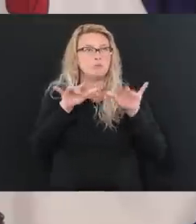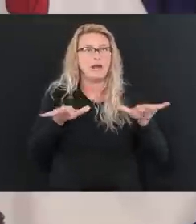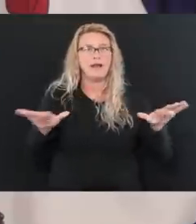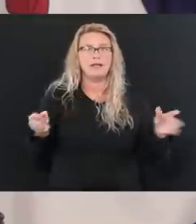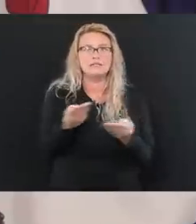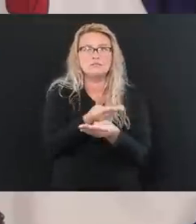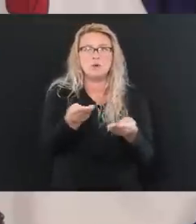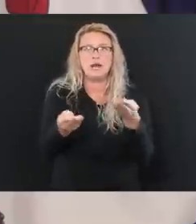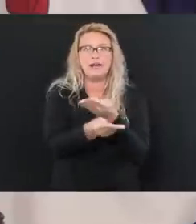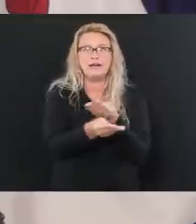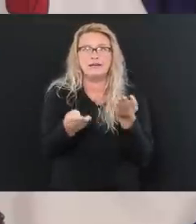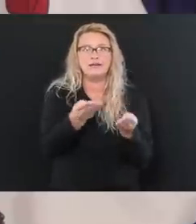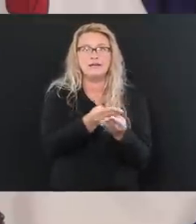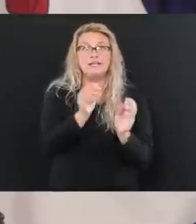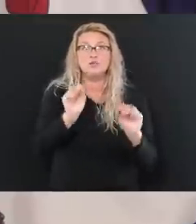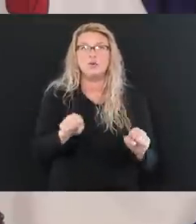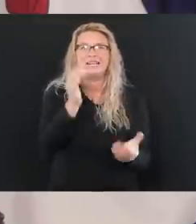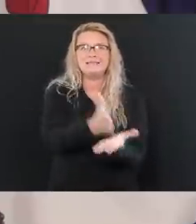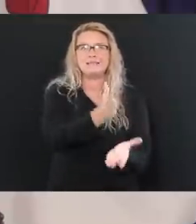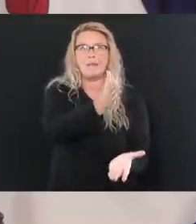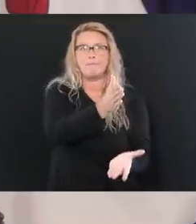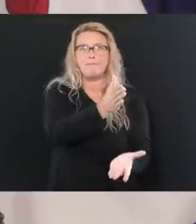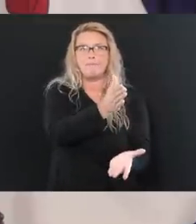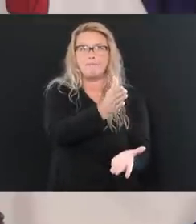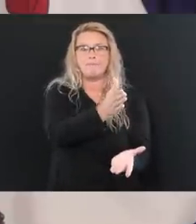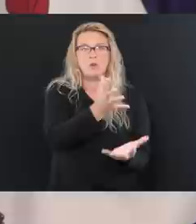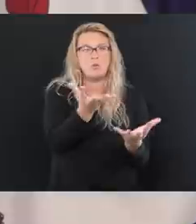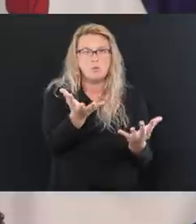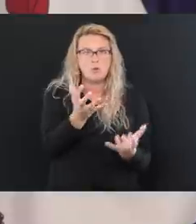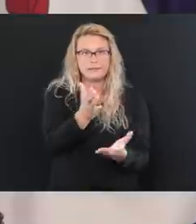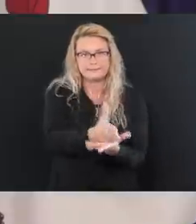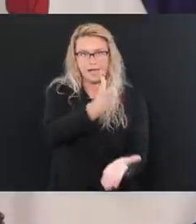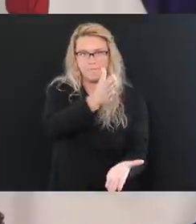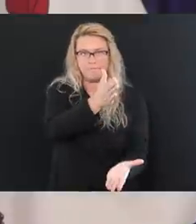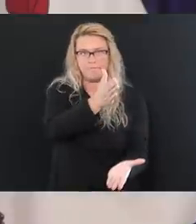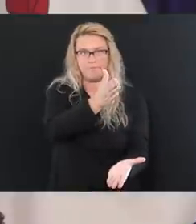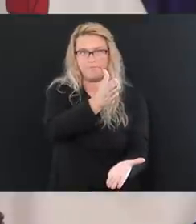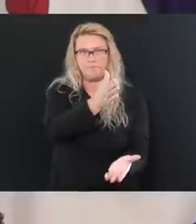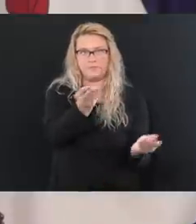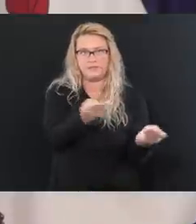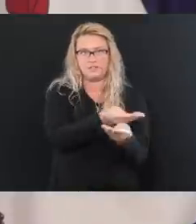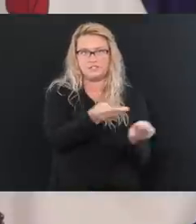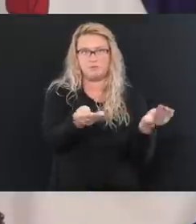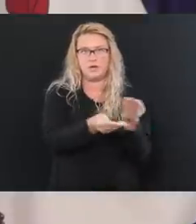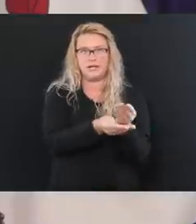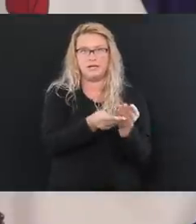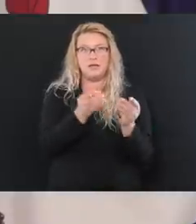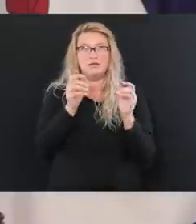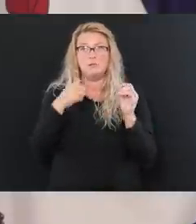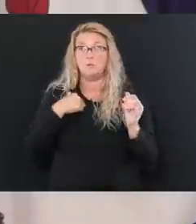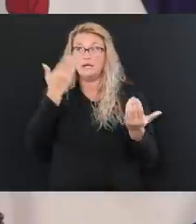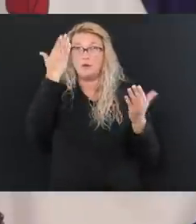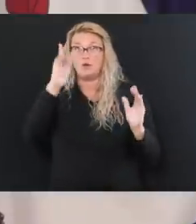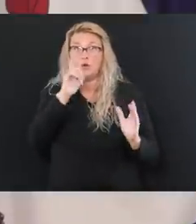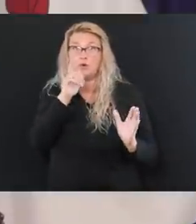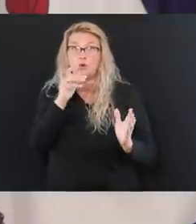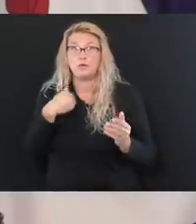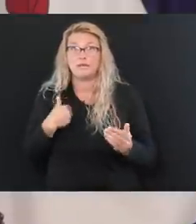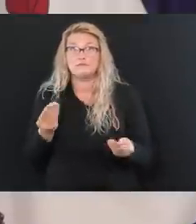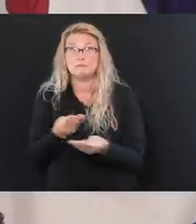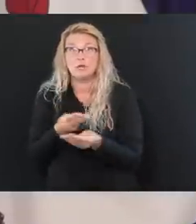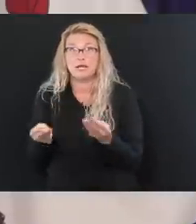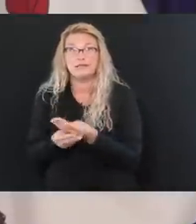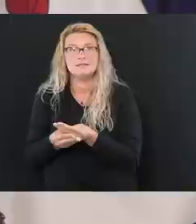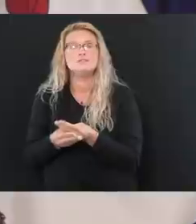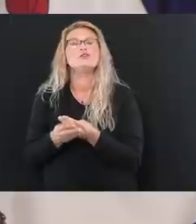County, and we can stop it. We can stop it if we just knew who they were. So the only way we're